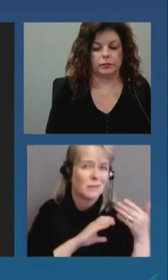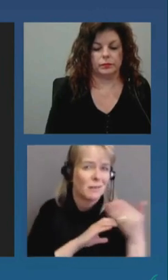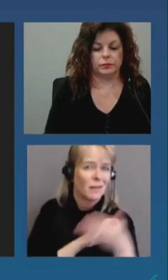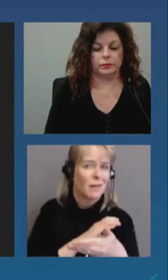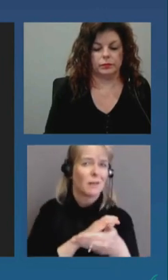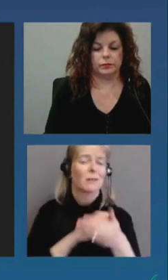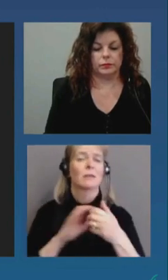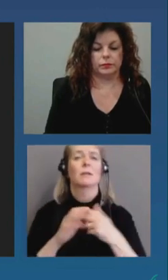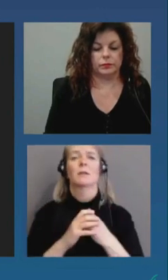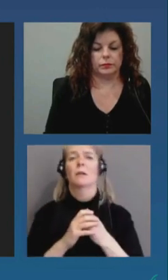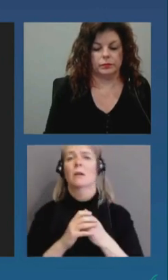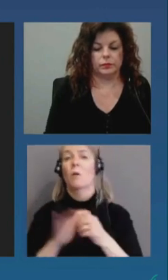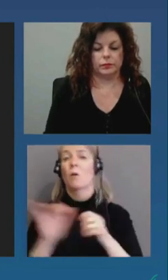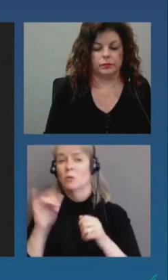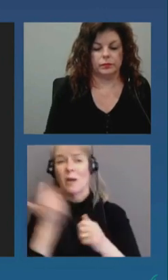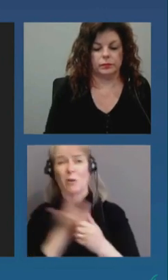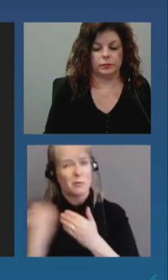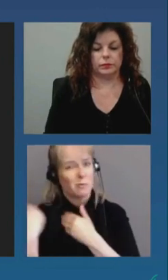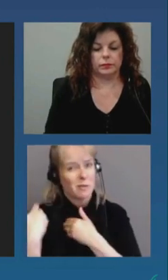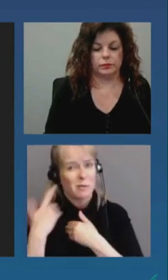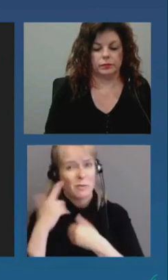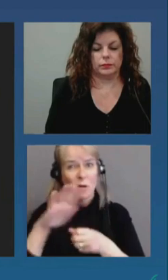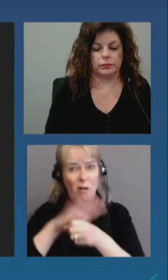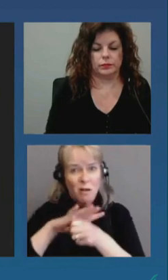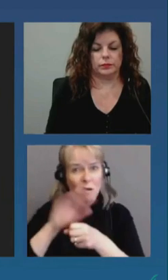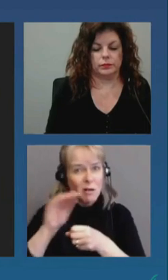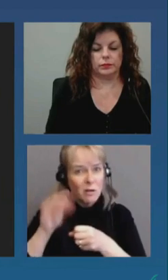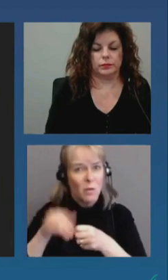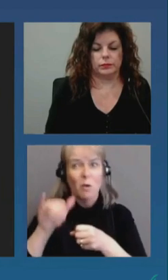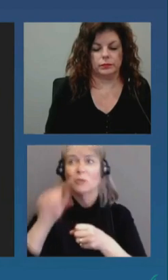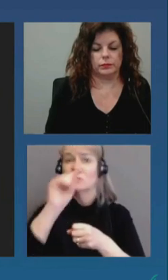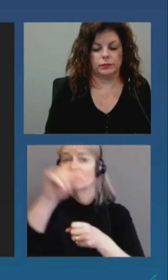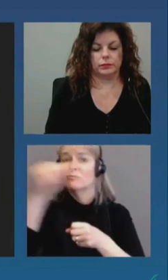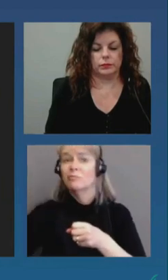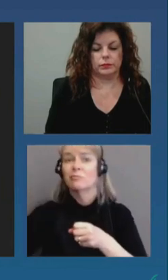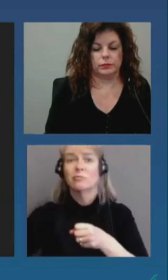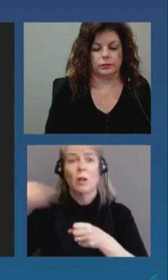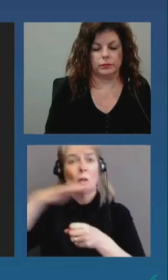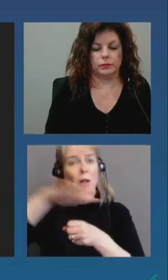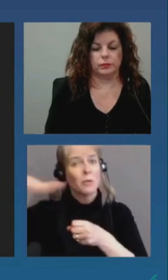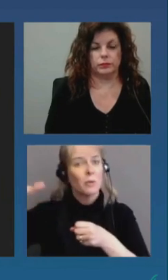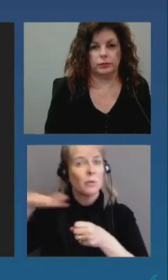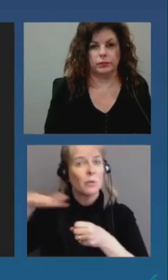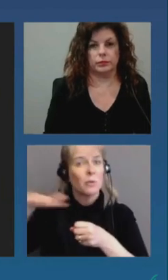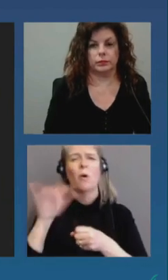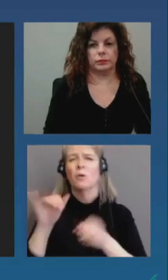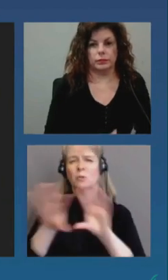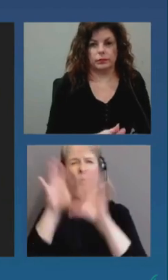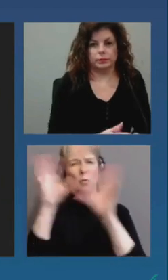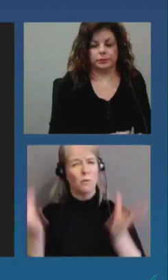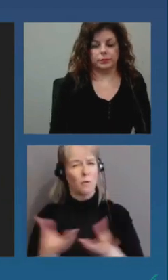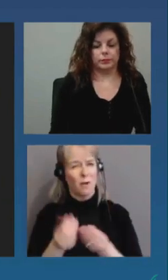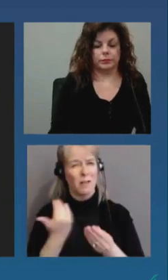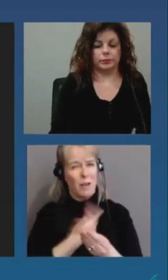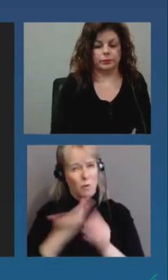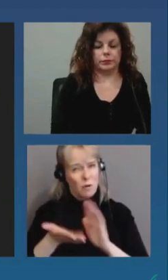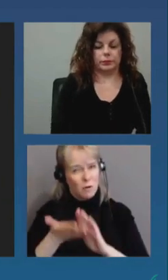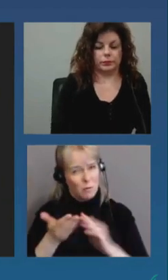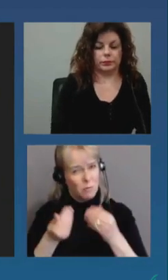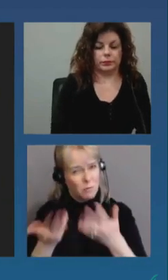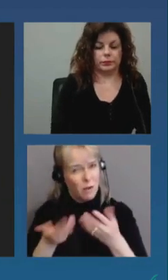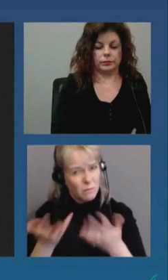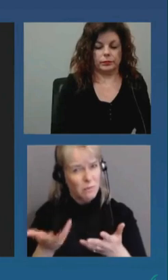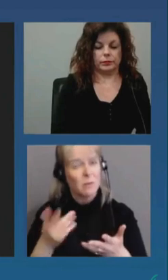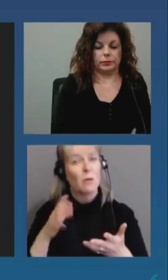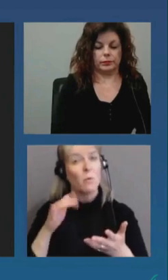jurisdiction for Ottawa but most importantly to evaluate whether or not the overall operations are contributing to public health outcomes. We'll continue